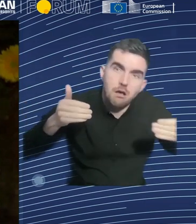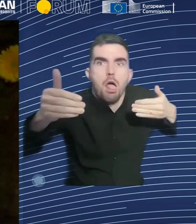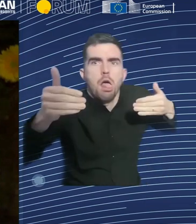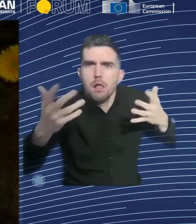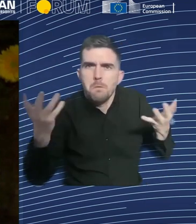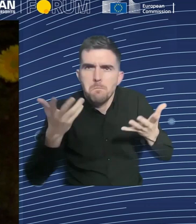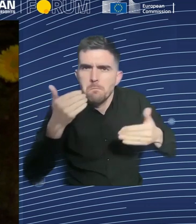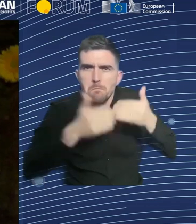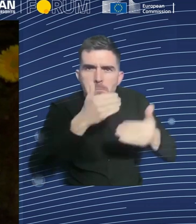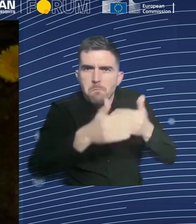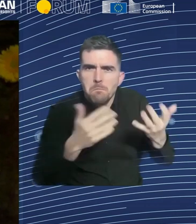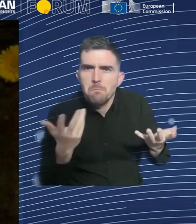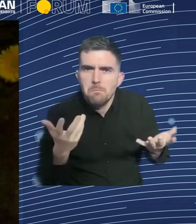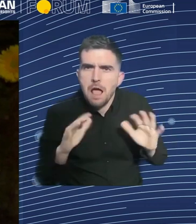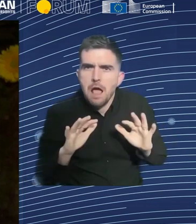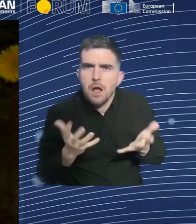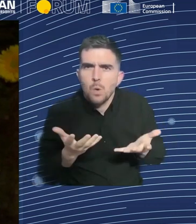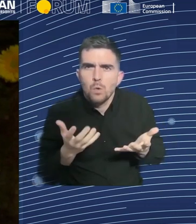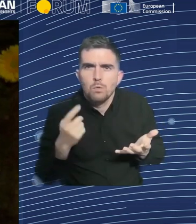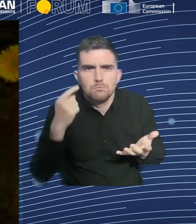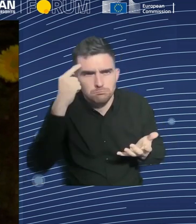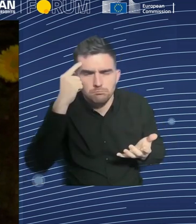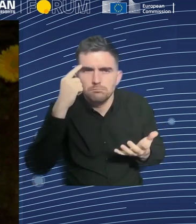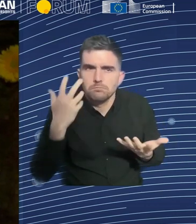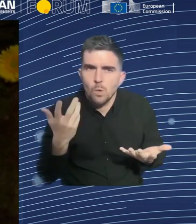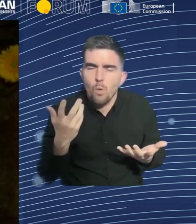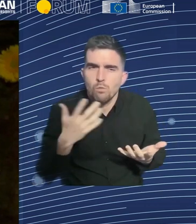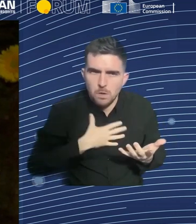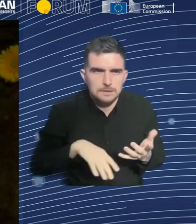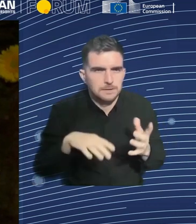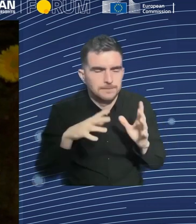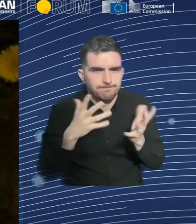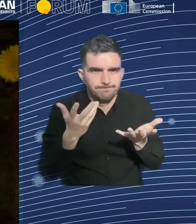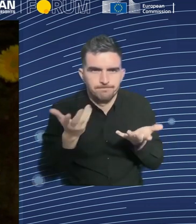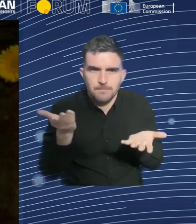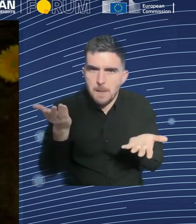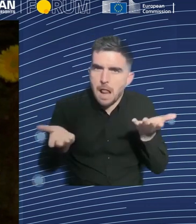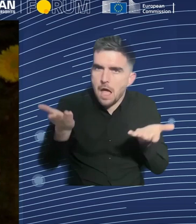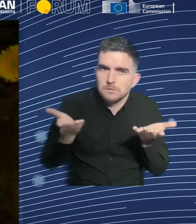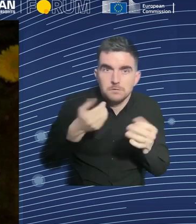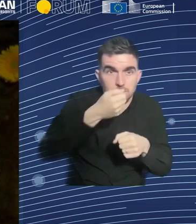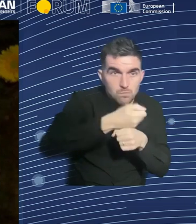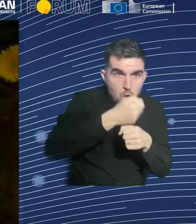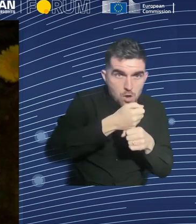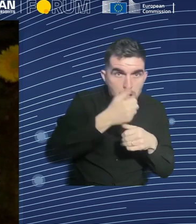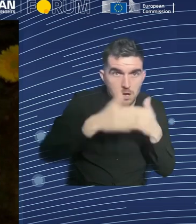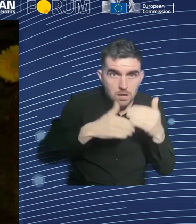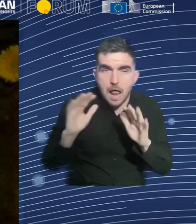Perhaps we need these AI